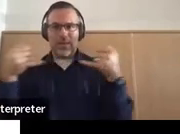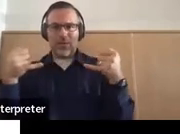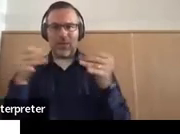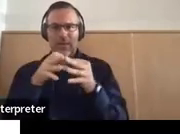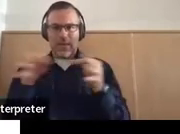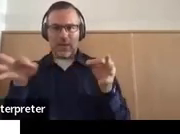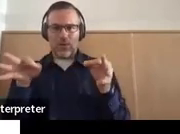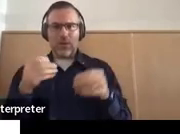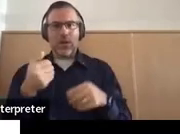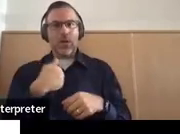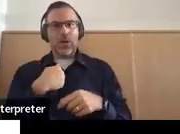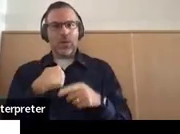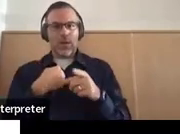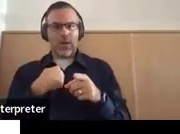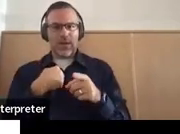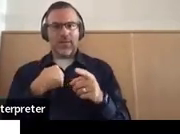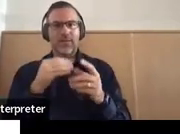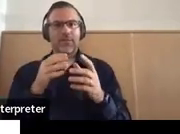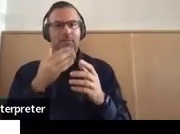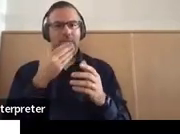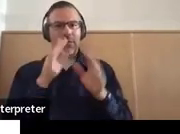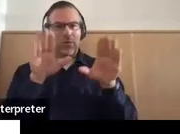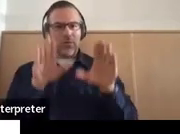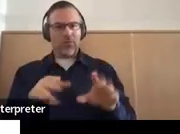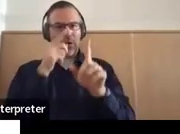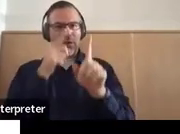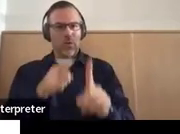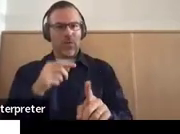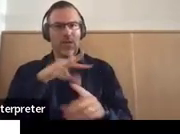goal as possible because it's aligned to everything.